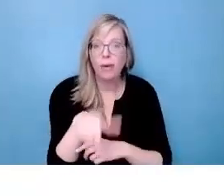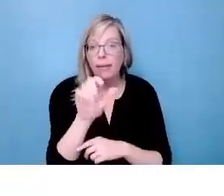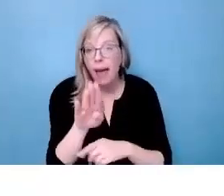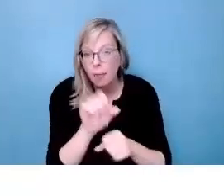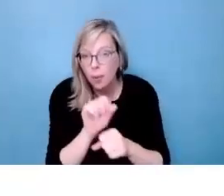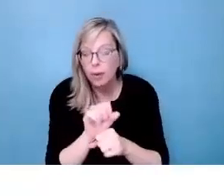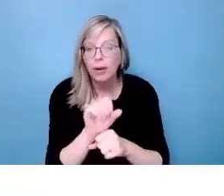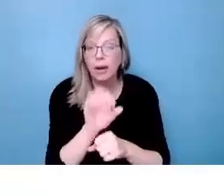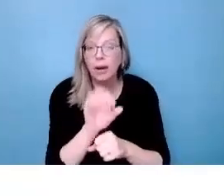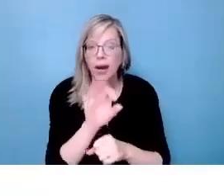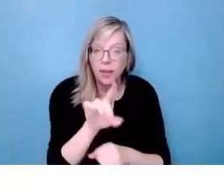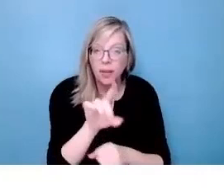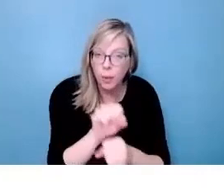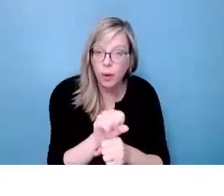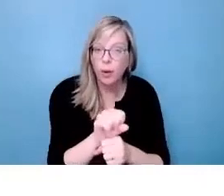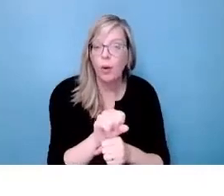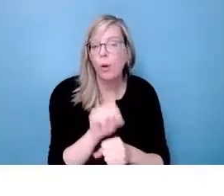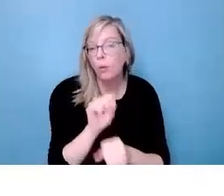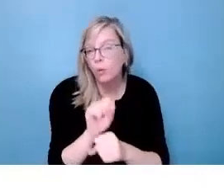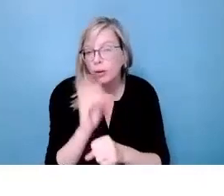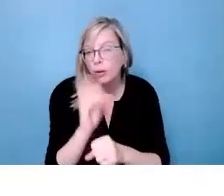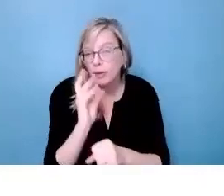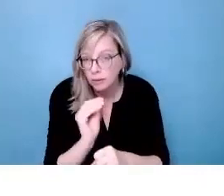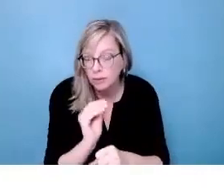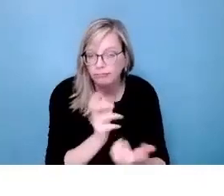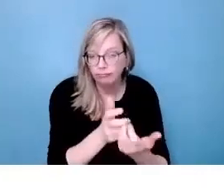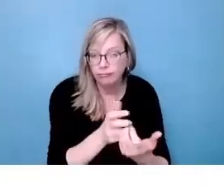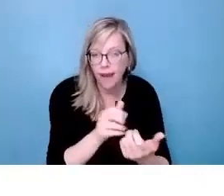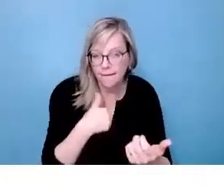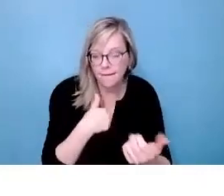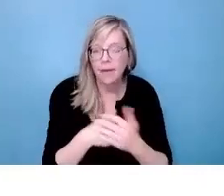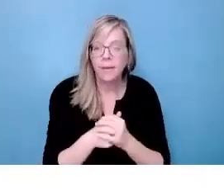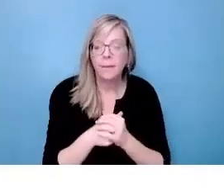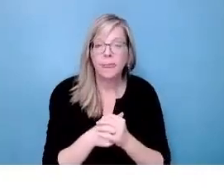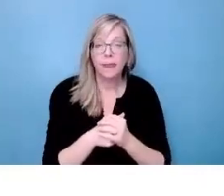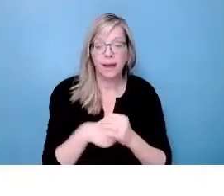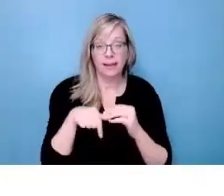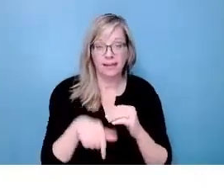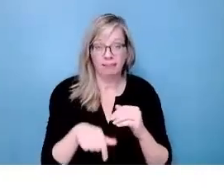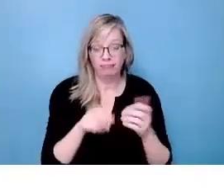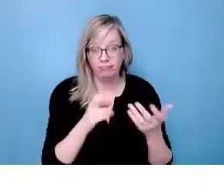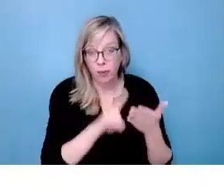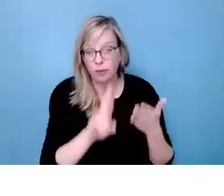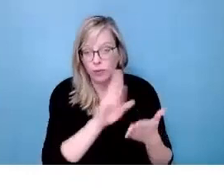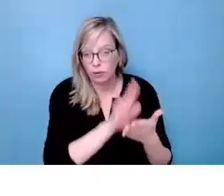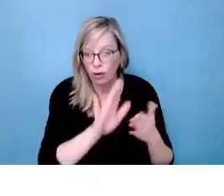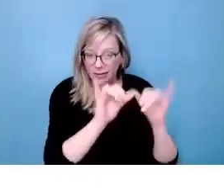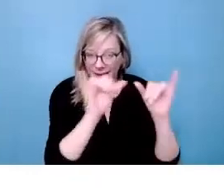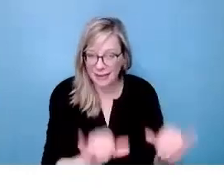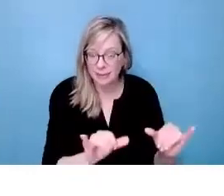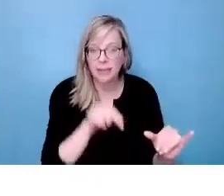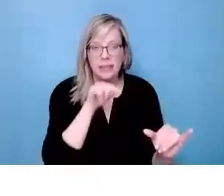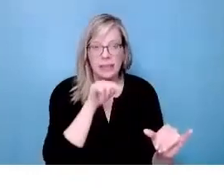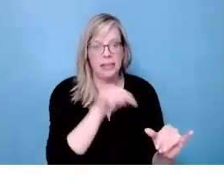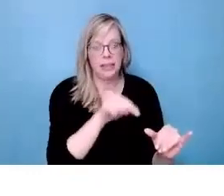placement, lab work, field work, and work placements. There are complex structures in place that are